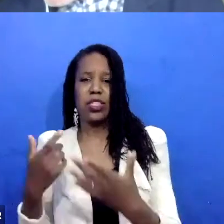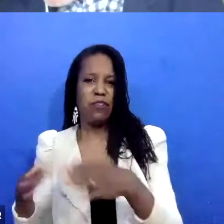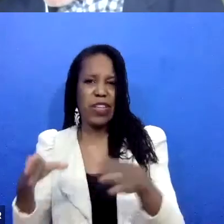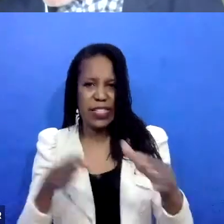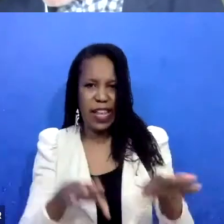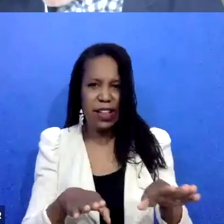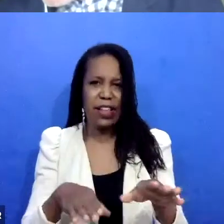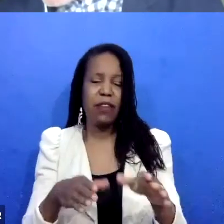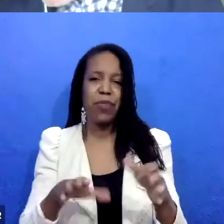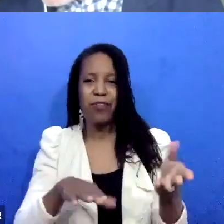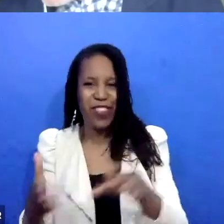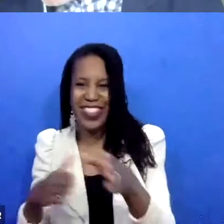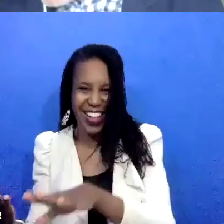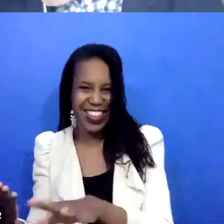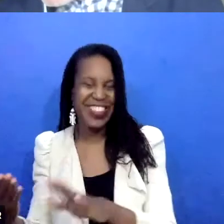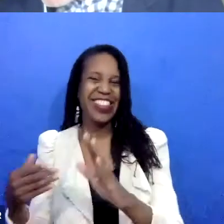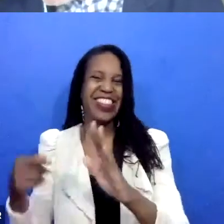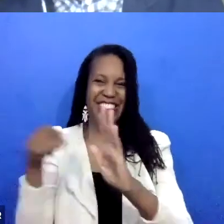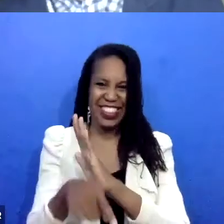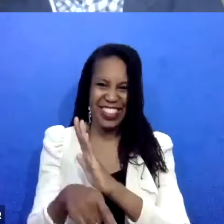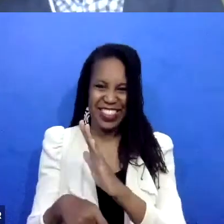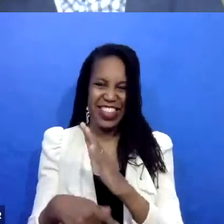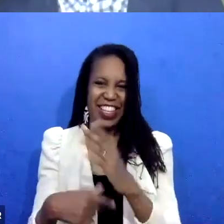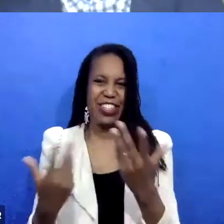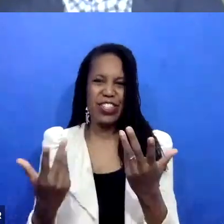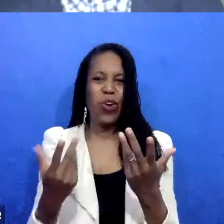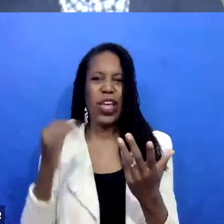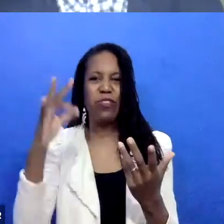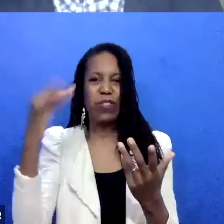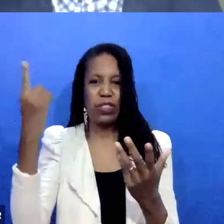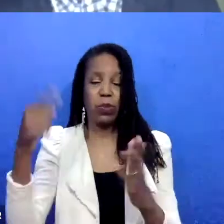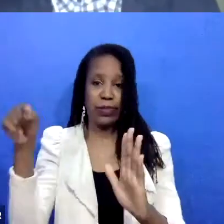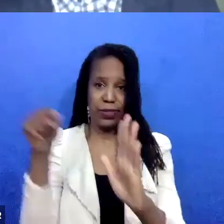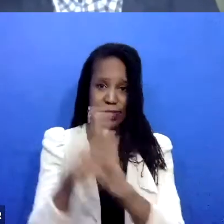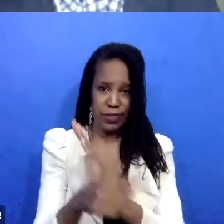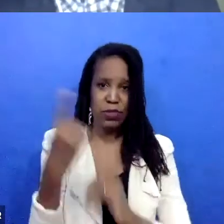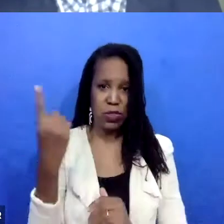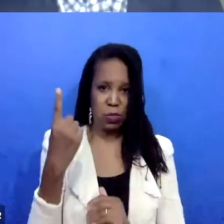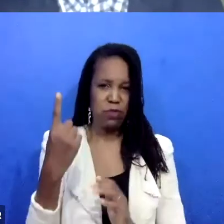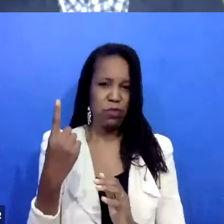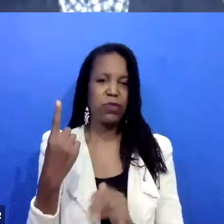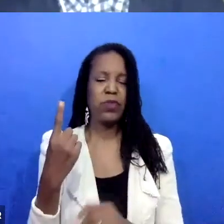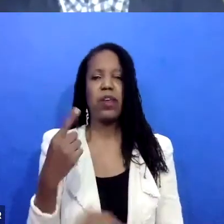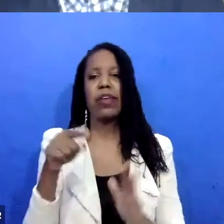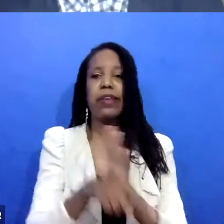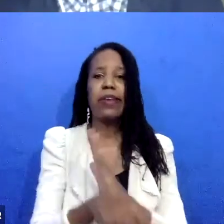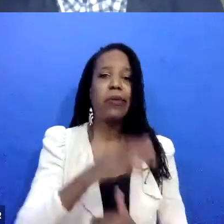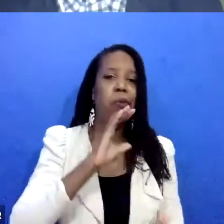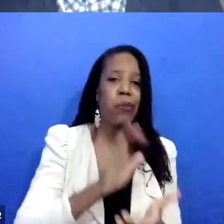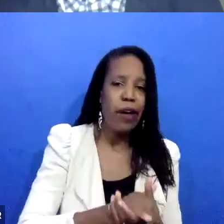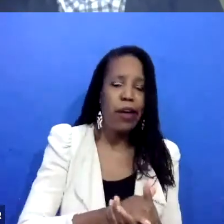feel deep remorse and regret for having killed their wife, their girlfriend, the mother of their children,